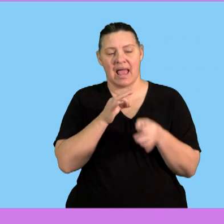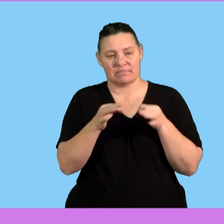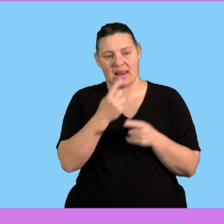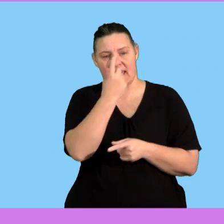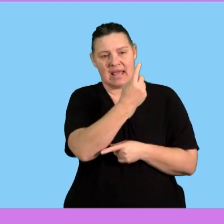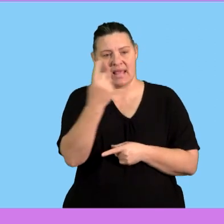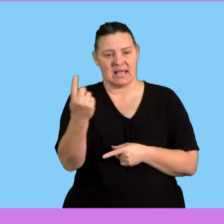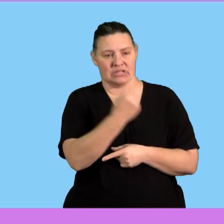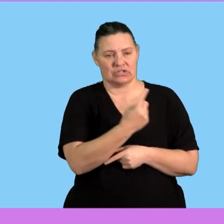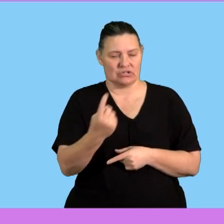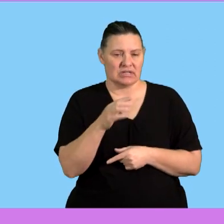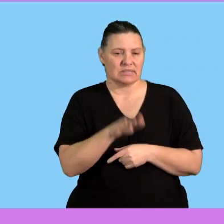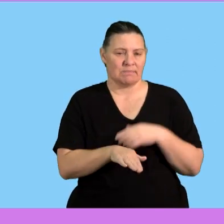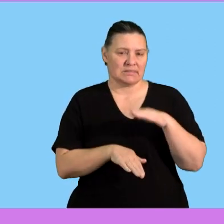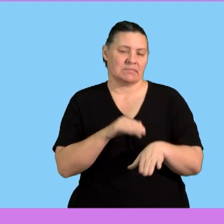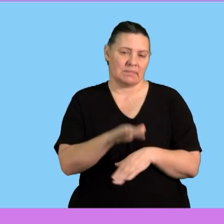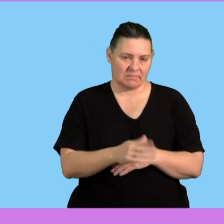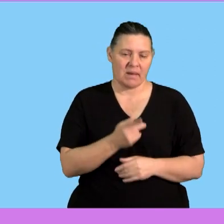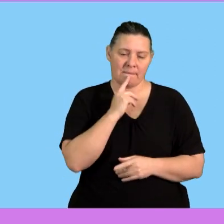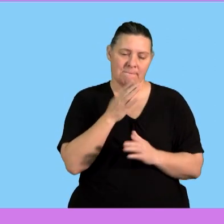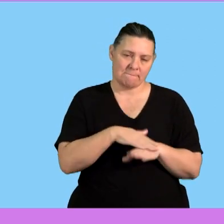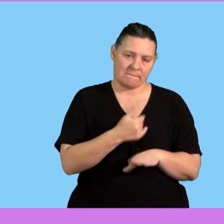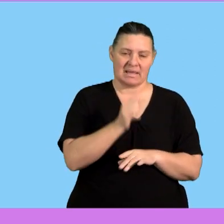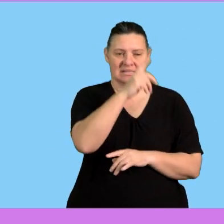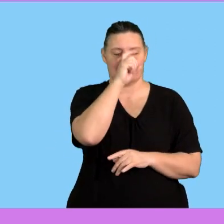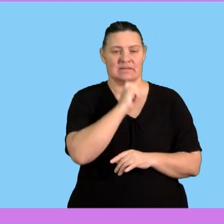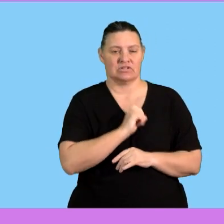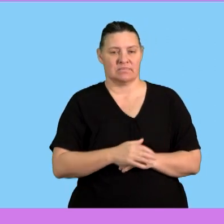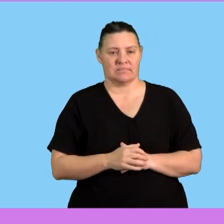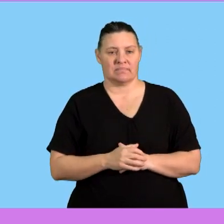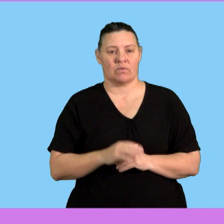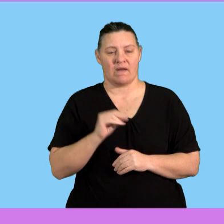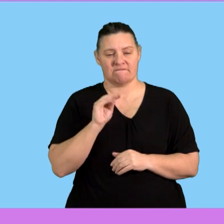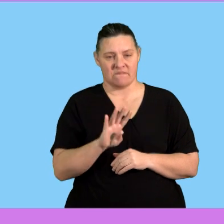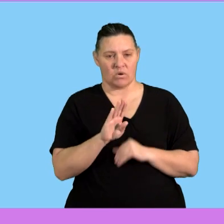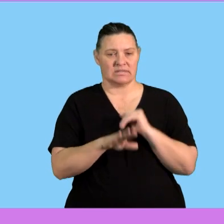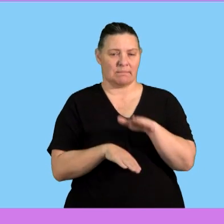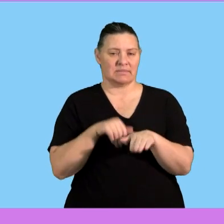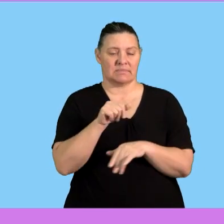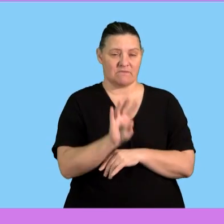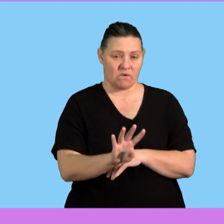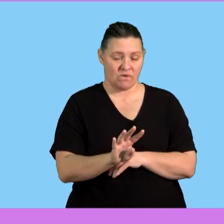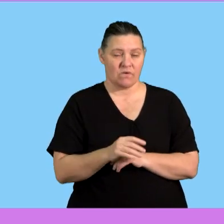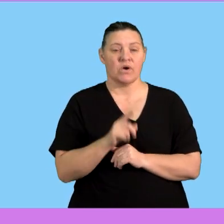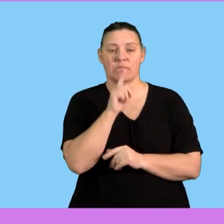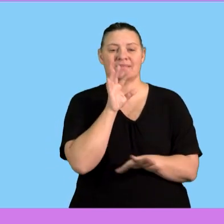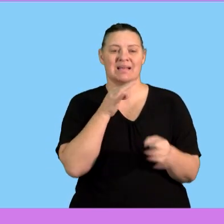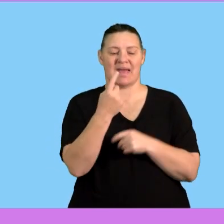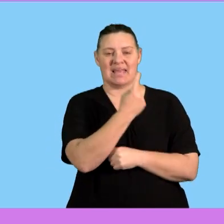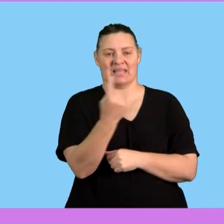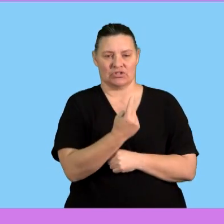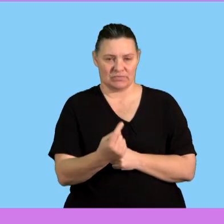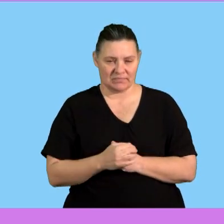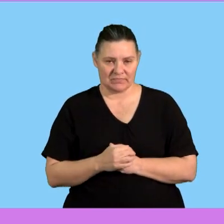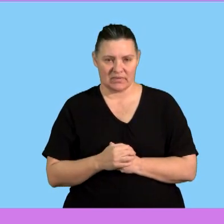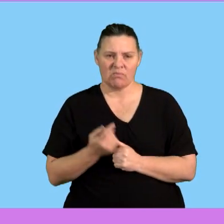description of each step based on the images as you can see there we have four steps in our diagram and you must explain